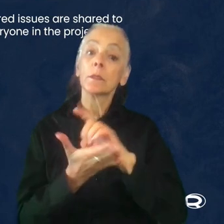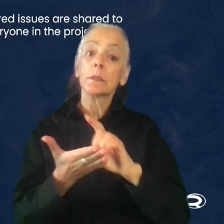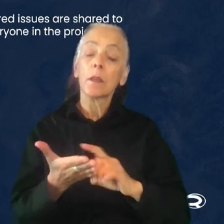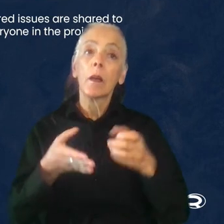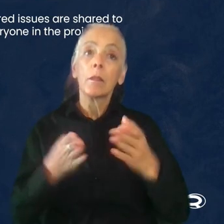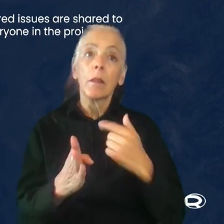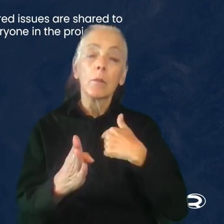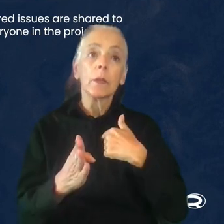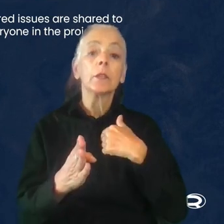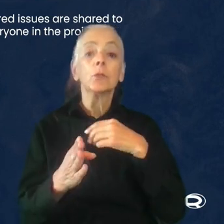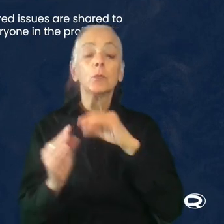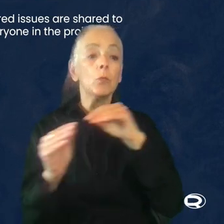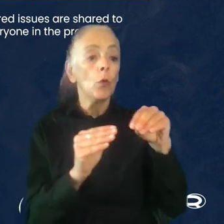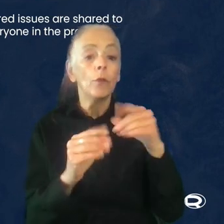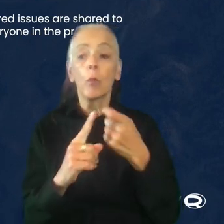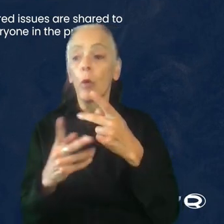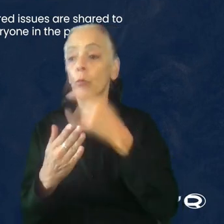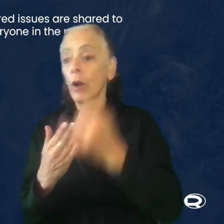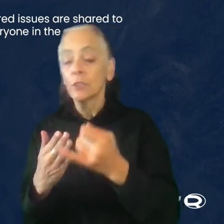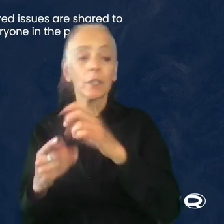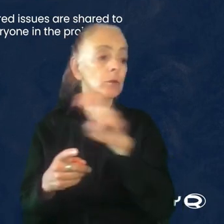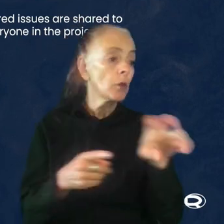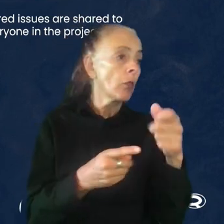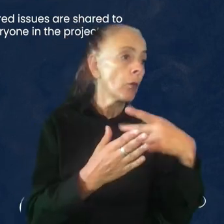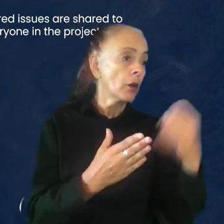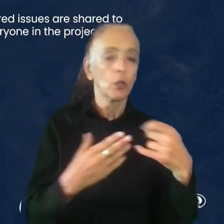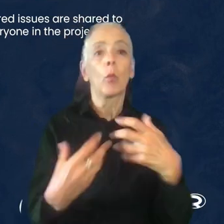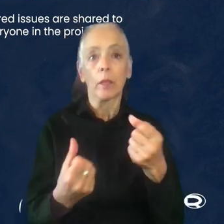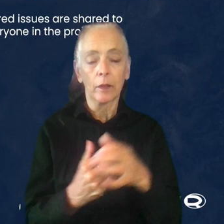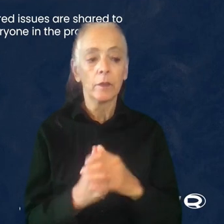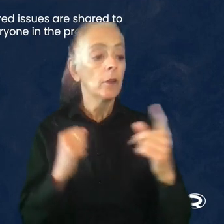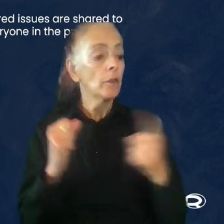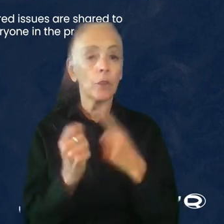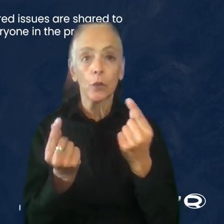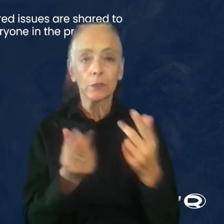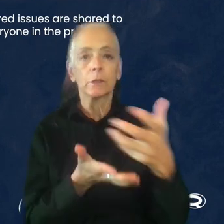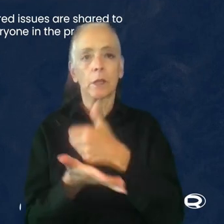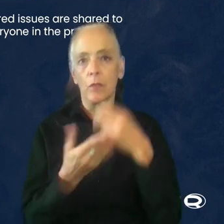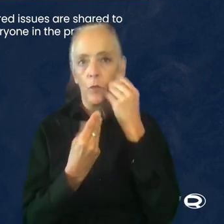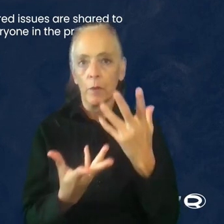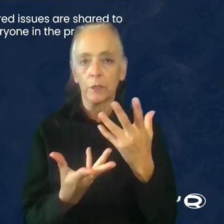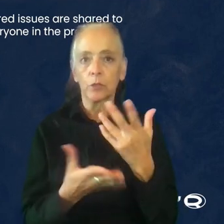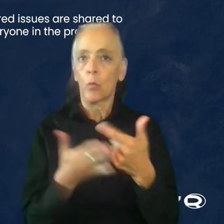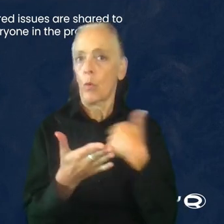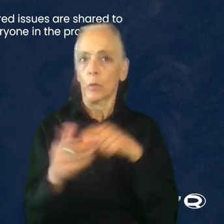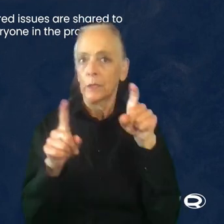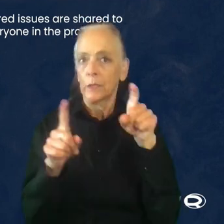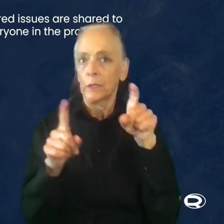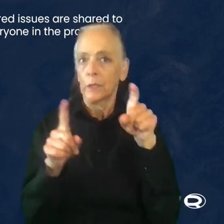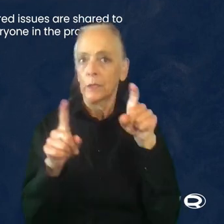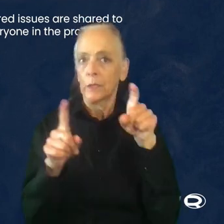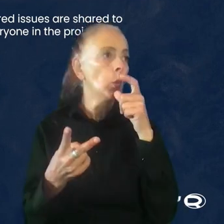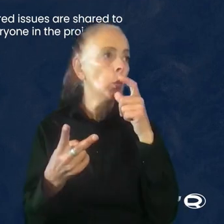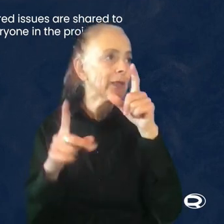to move from one research project to the next quickly. And the first step was gathering information. What are we testing? Who do we test